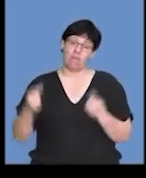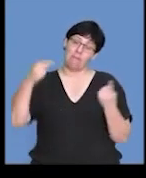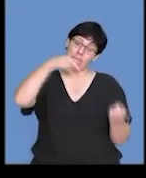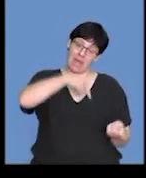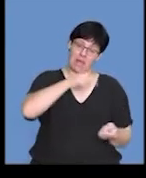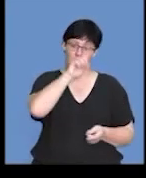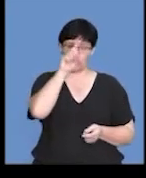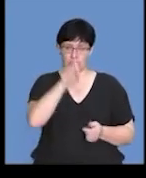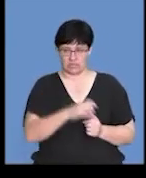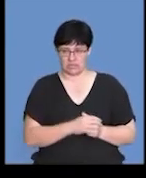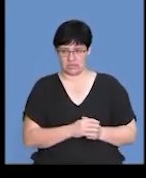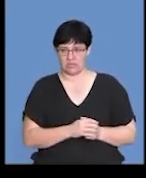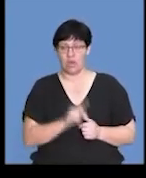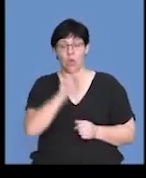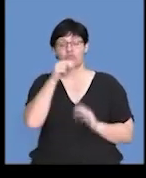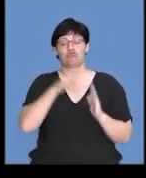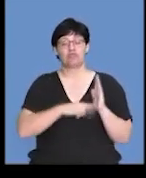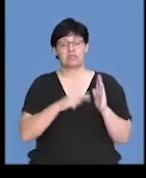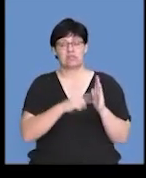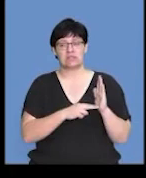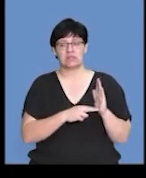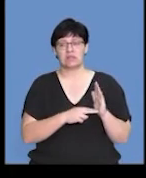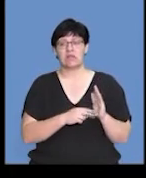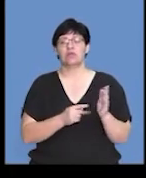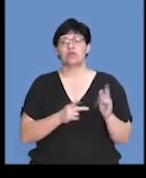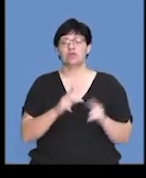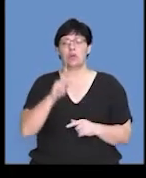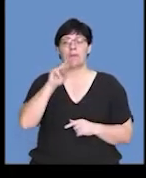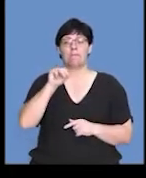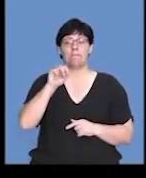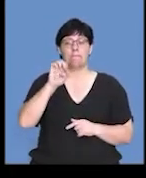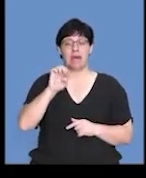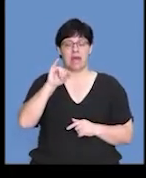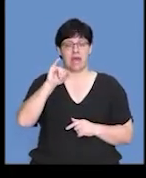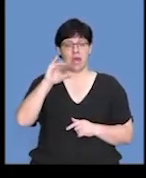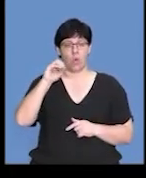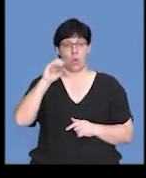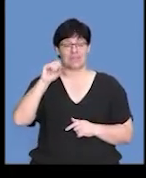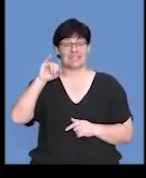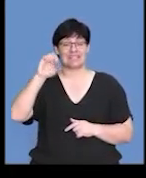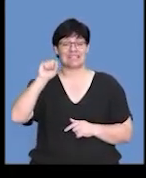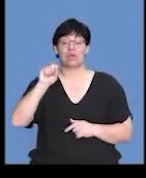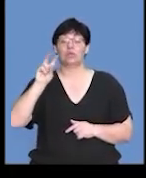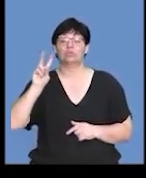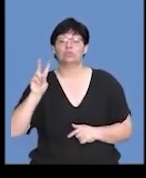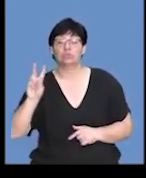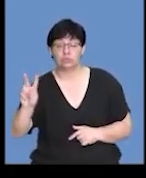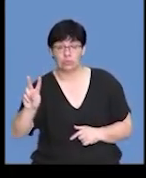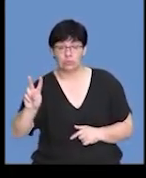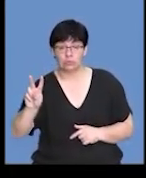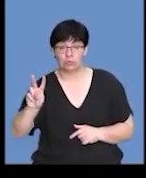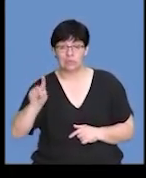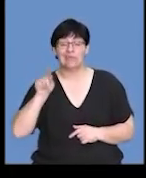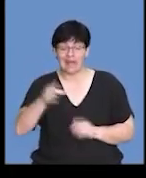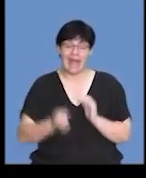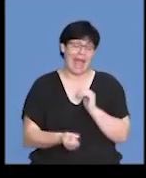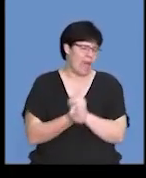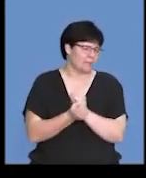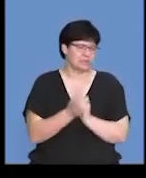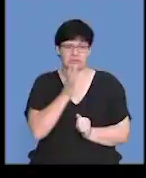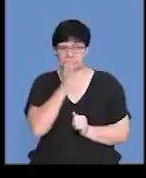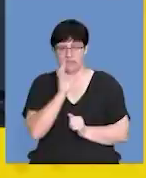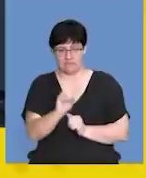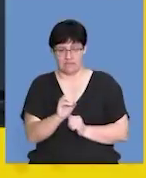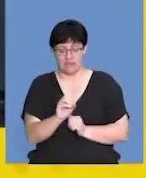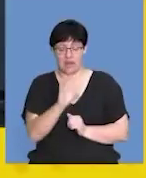question. The question reads, again, during myosis 2. Now, during myosis 2, there's a lot of things that happen, guys. And remember that